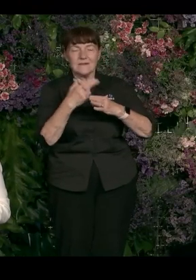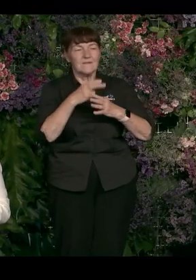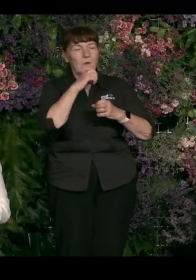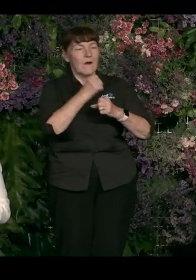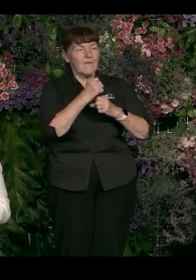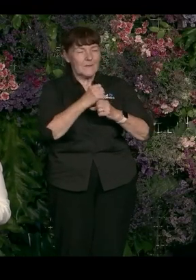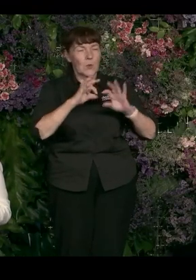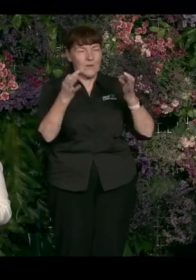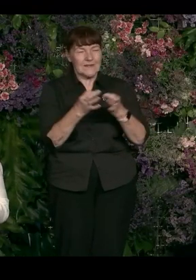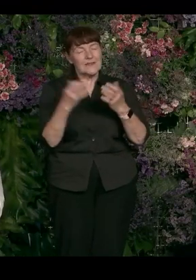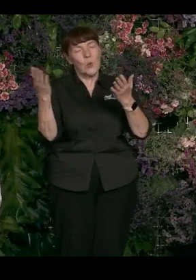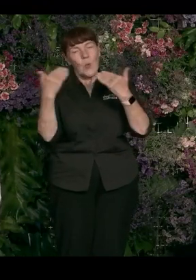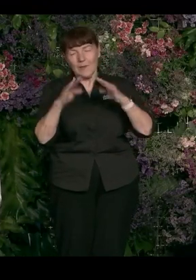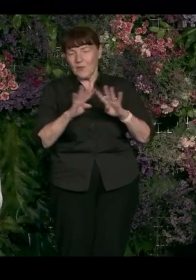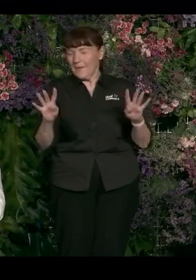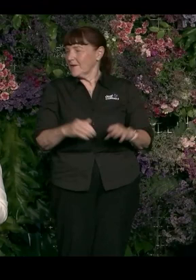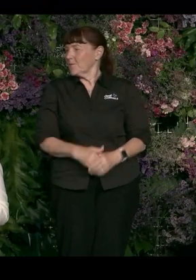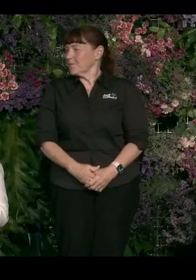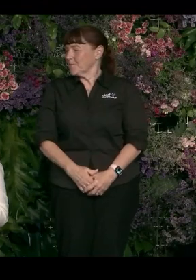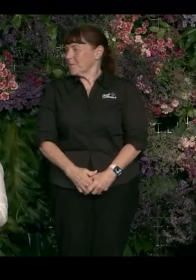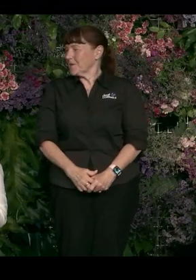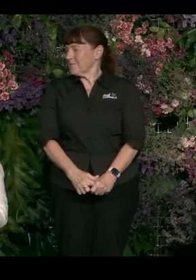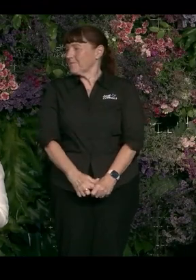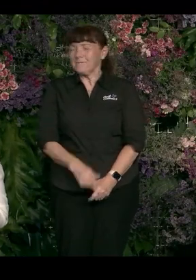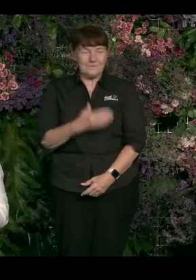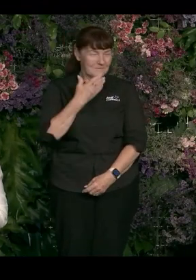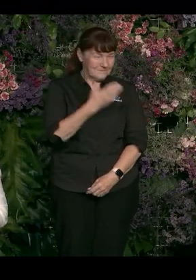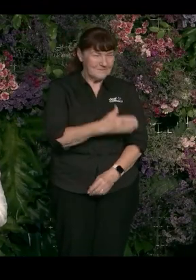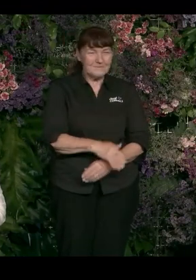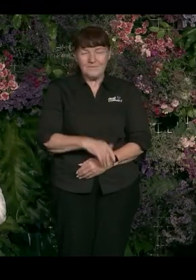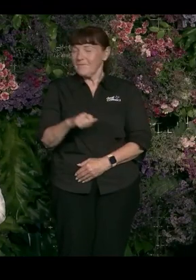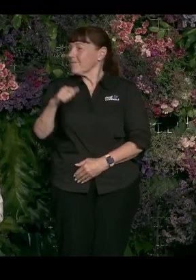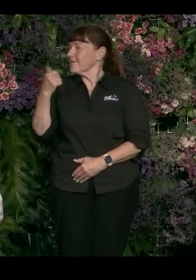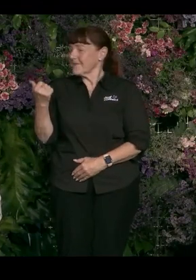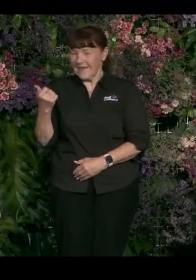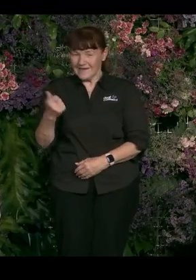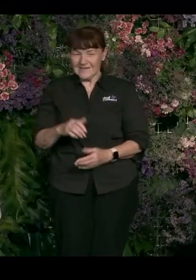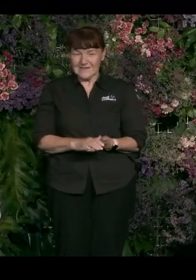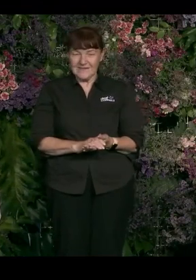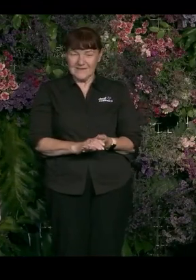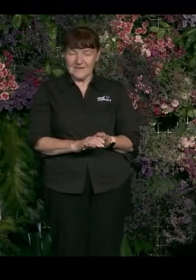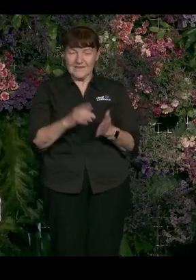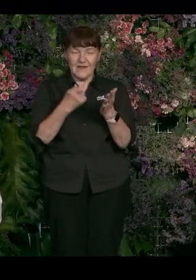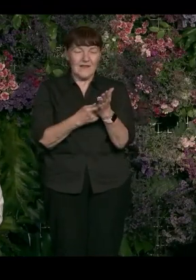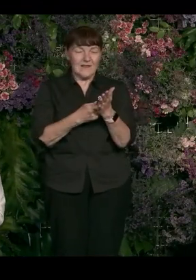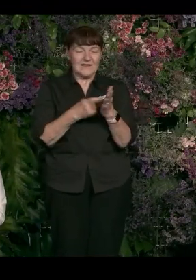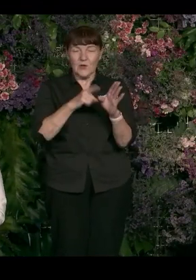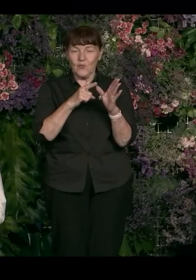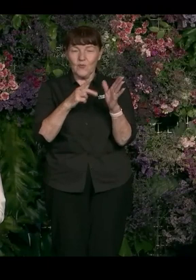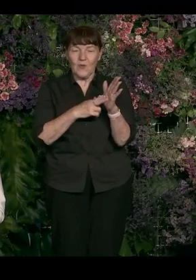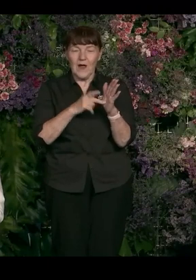Regional Development. So welcome to the panel. Thank you. Sitting next to Lil is Ryan Phillips.